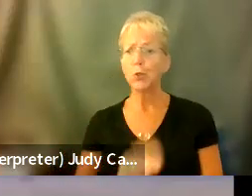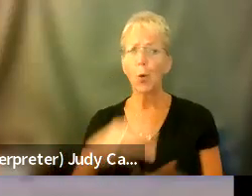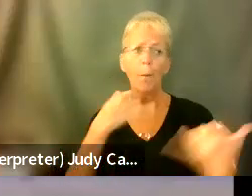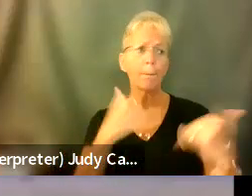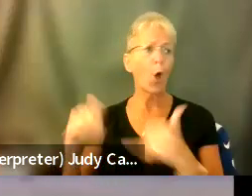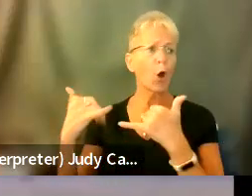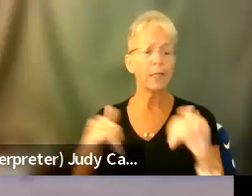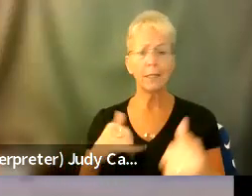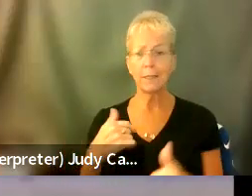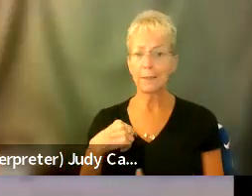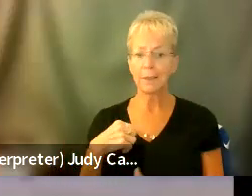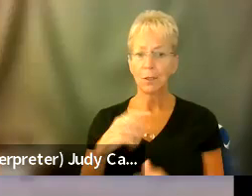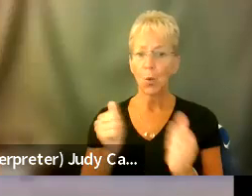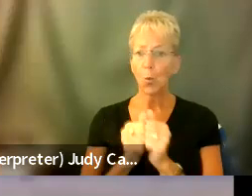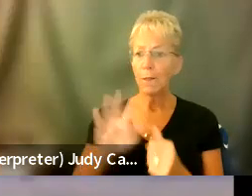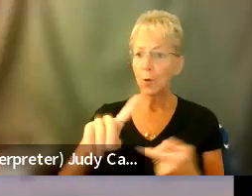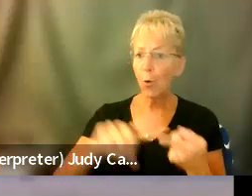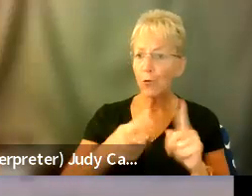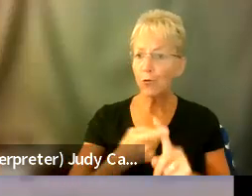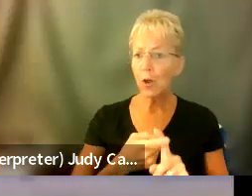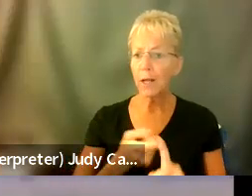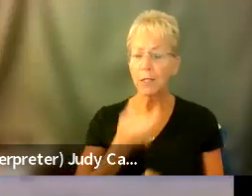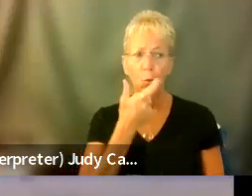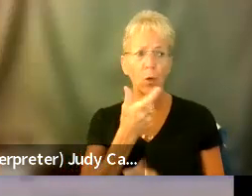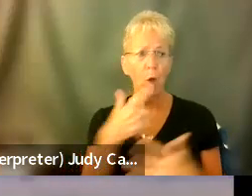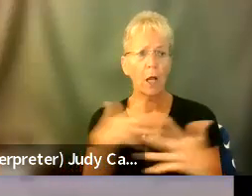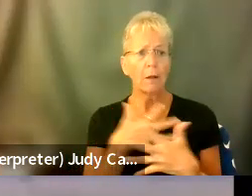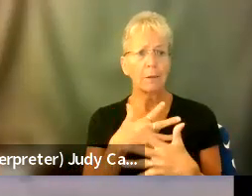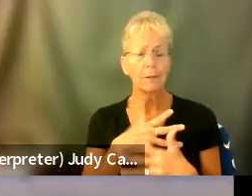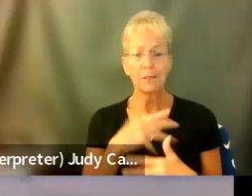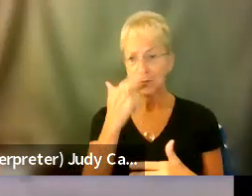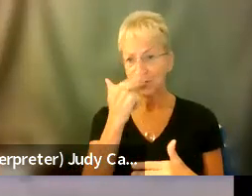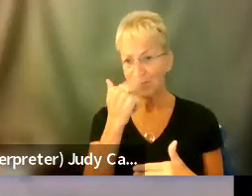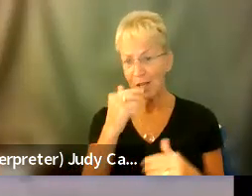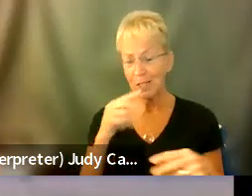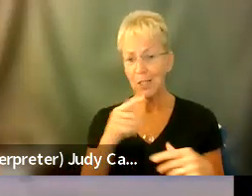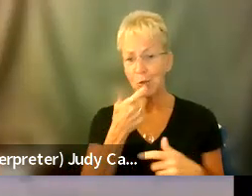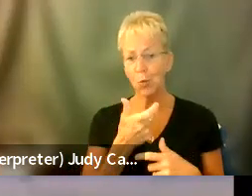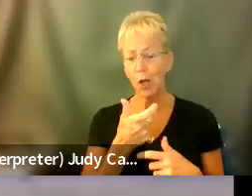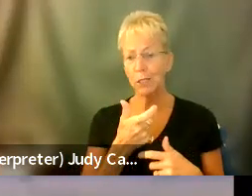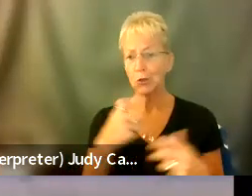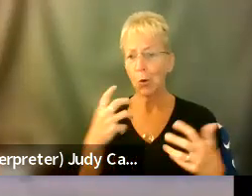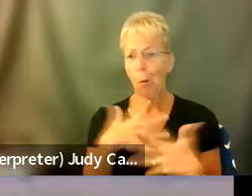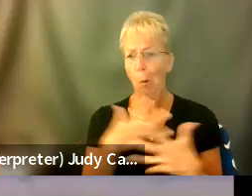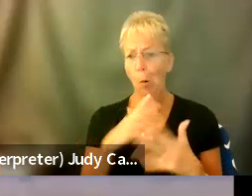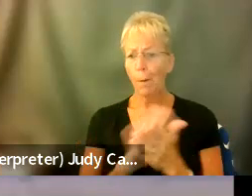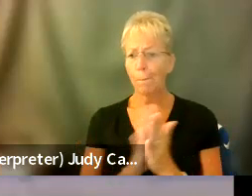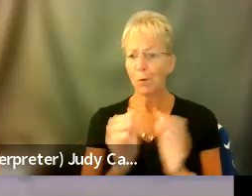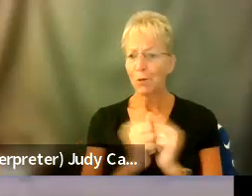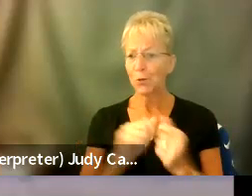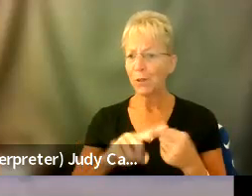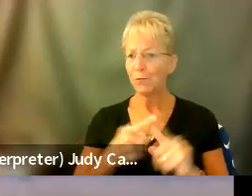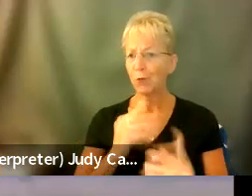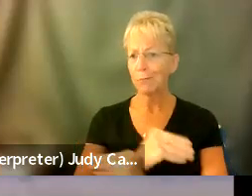I watch horror movies with people via Zoom. It's hysterical and it helps you forget all the stress and